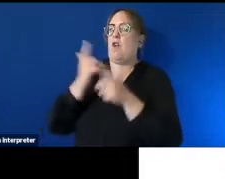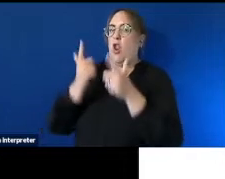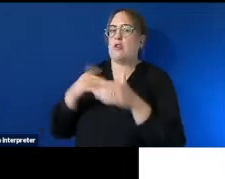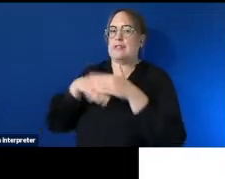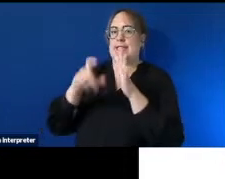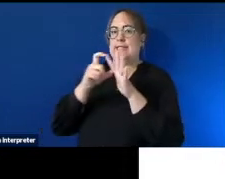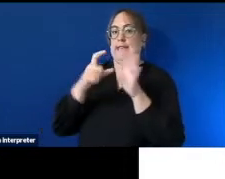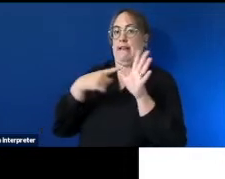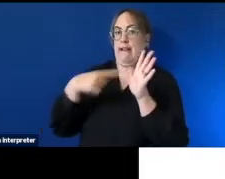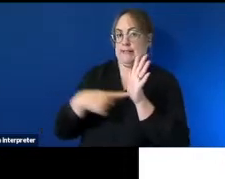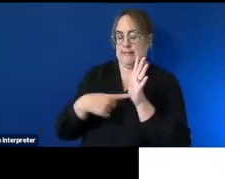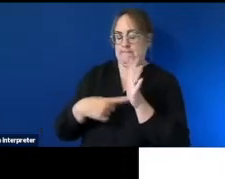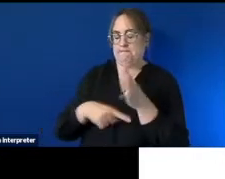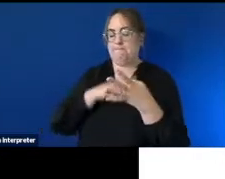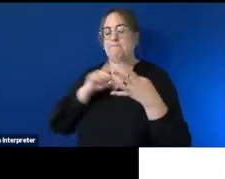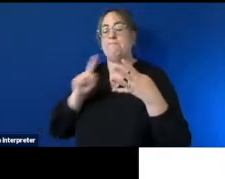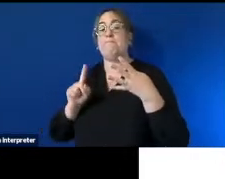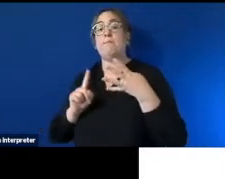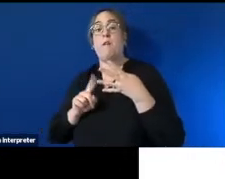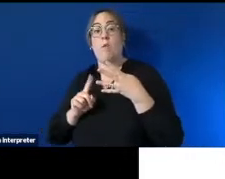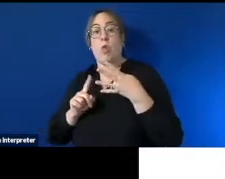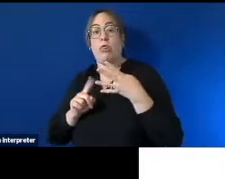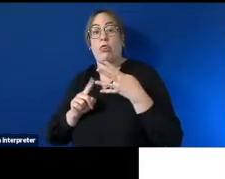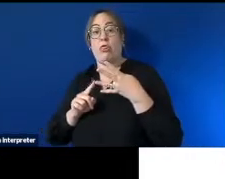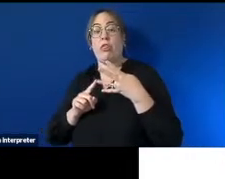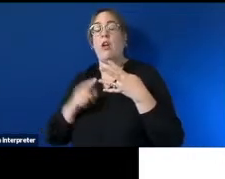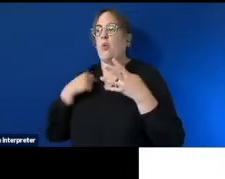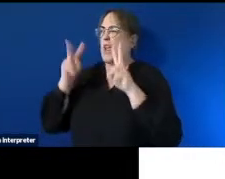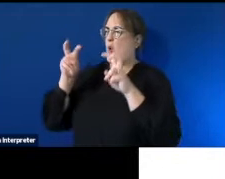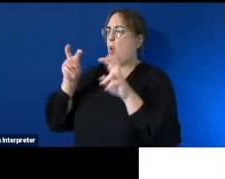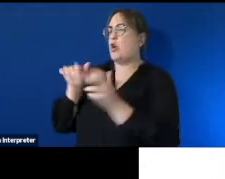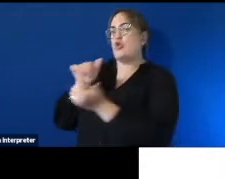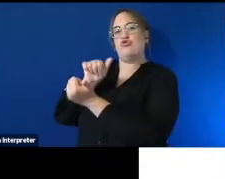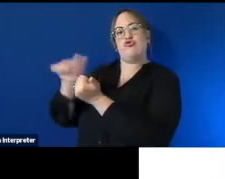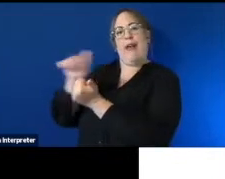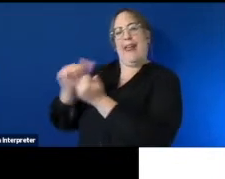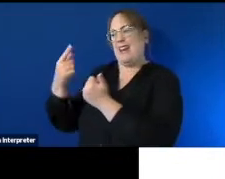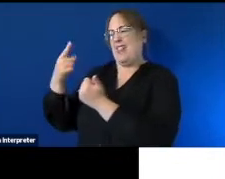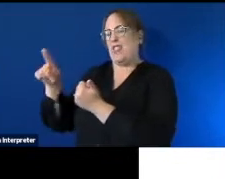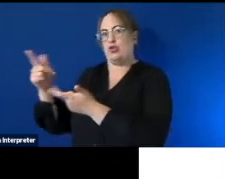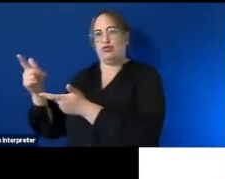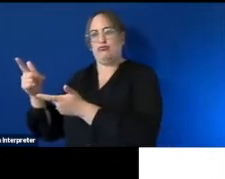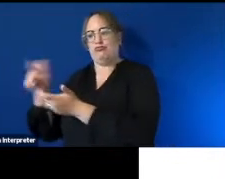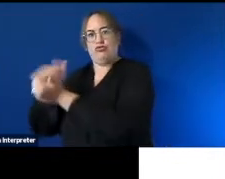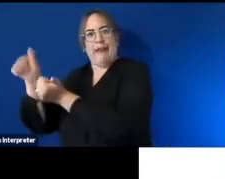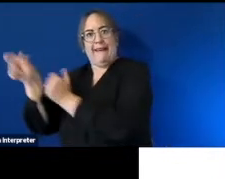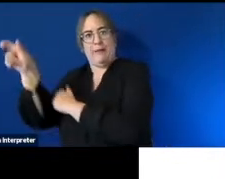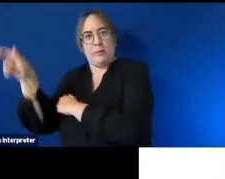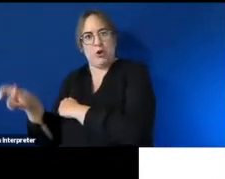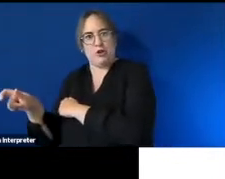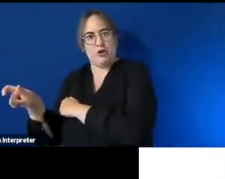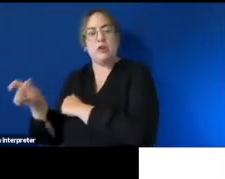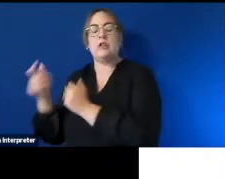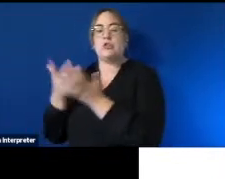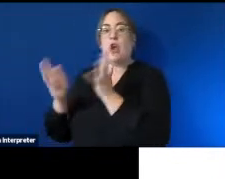followed by the information session we do what we call the train the trainer which is basically a handover of all the resources we use to deliver that training